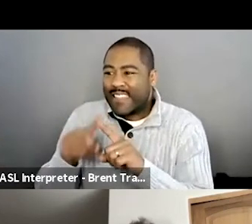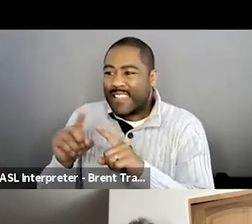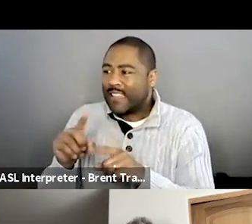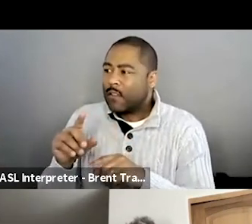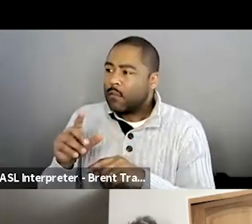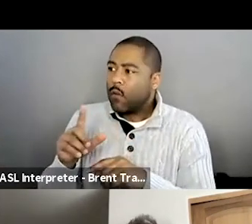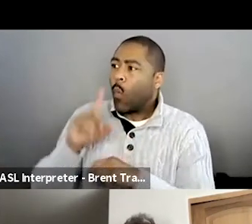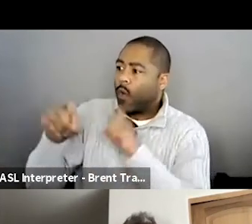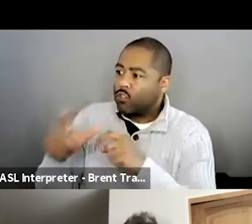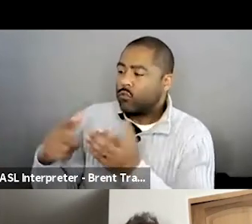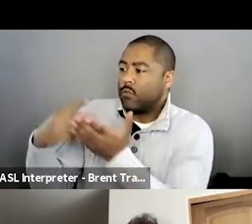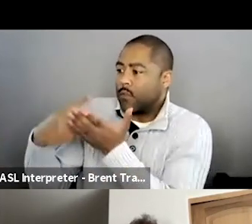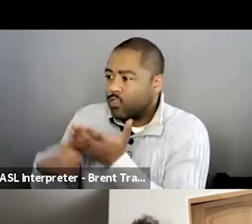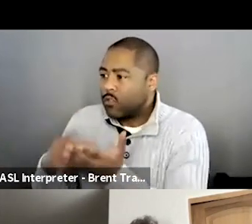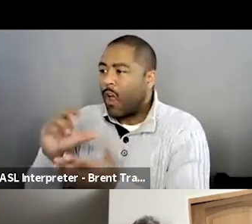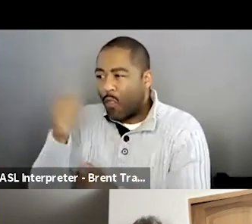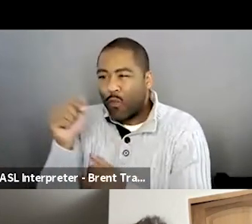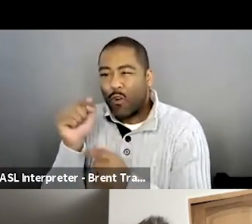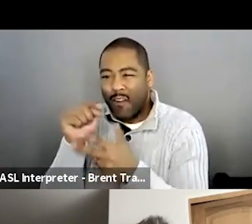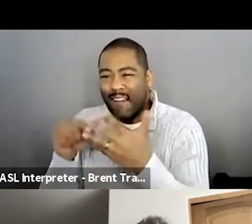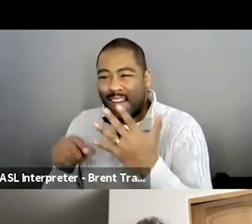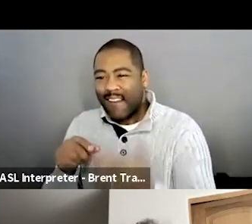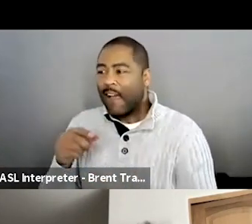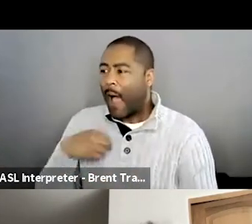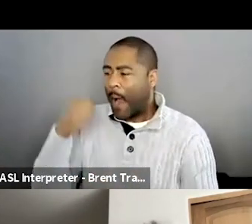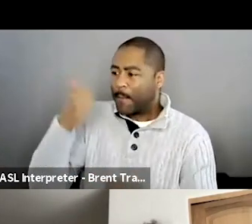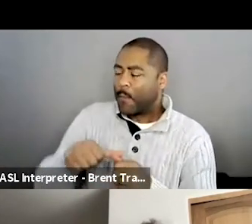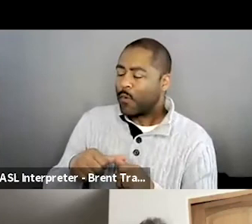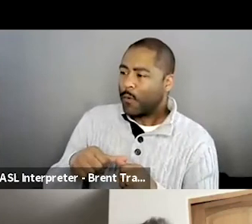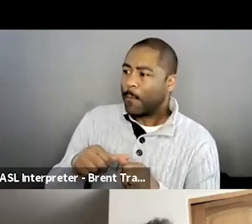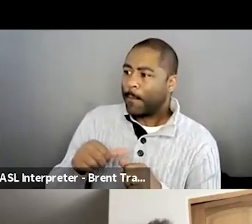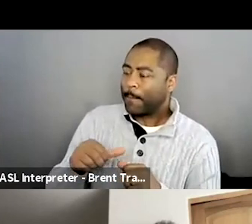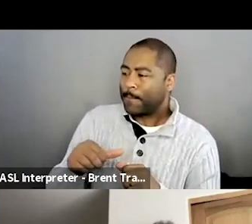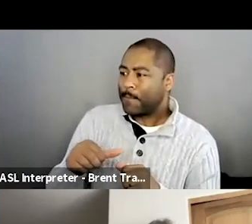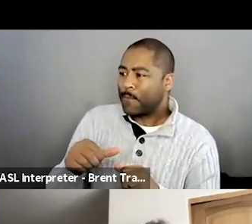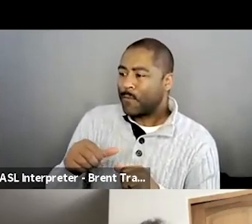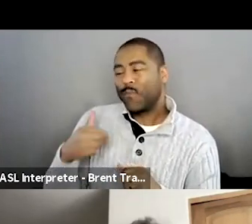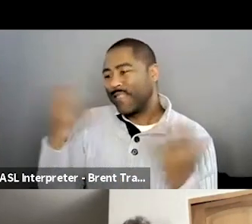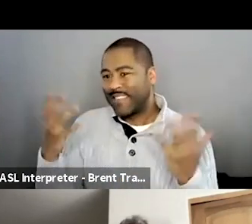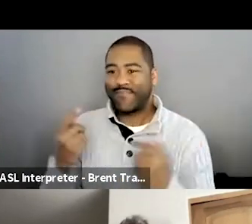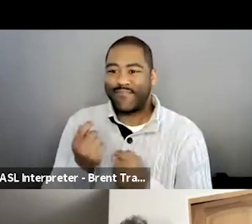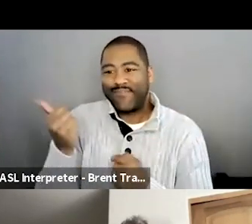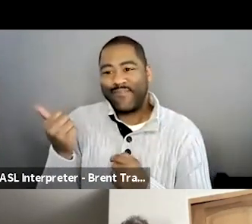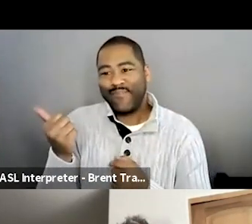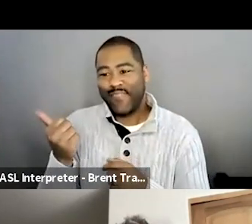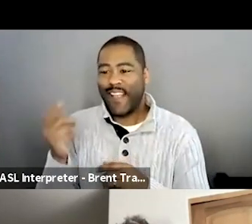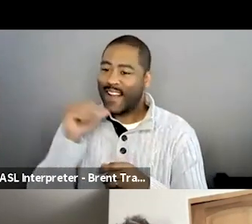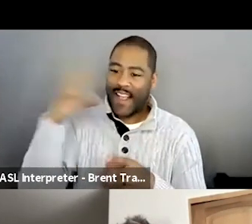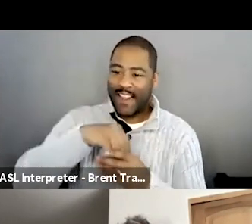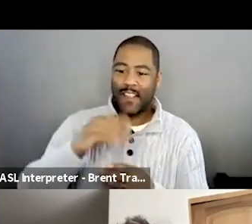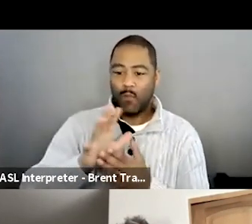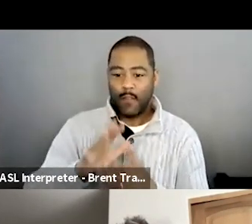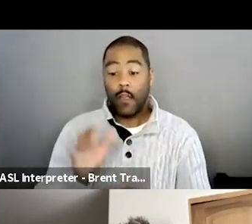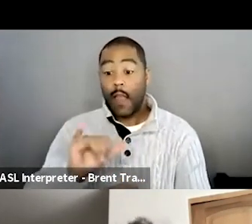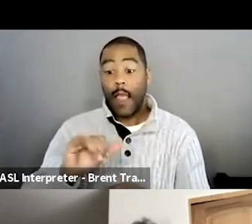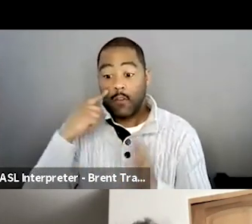do I, I sort of agree with Mike. There were some amazing slot car stuff. That's a whole nother movie, you know? So, um, what I've,